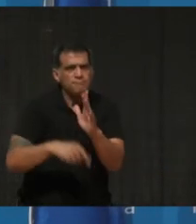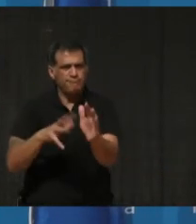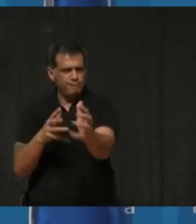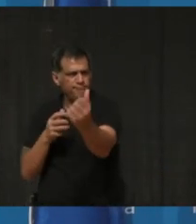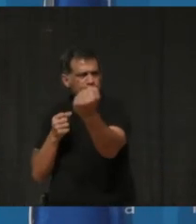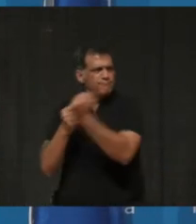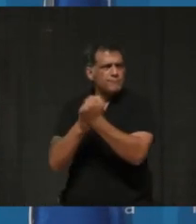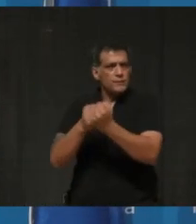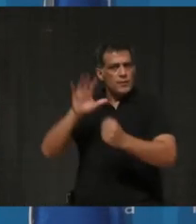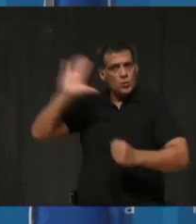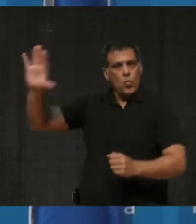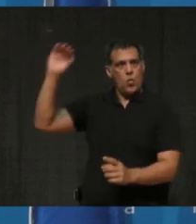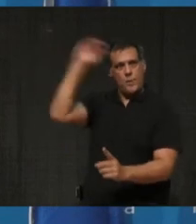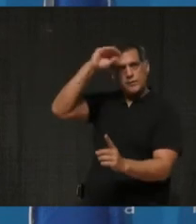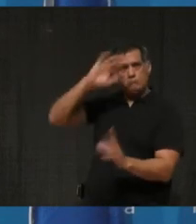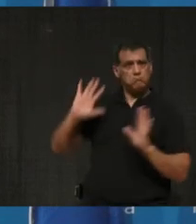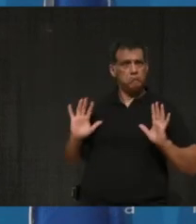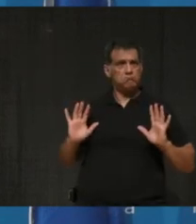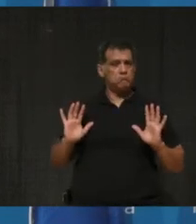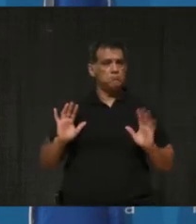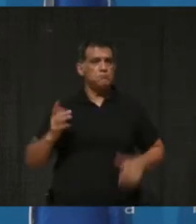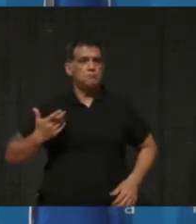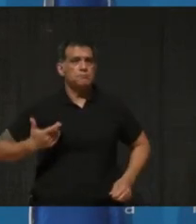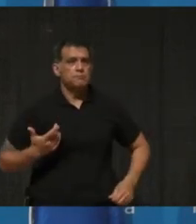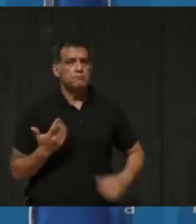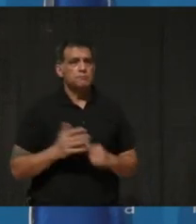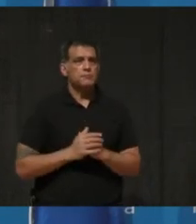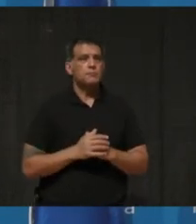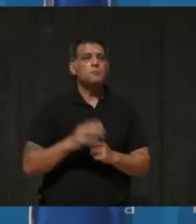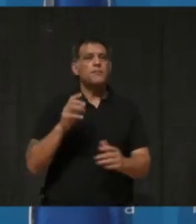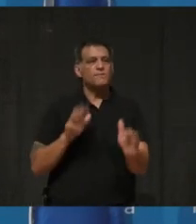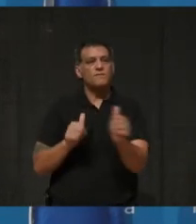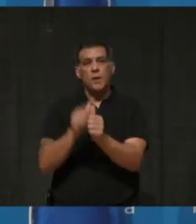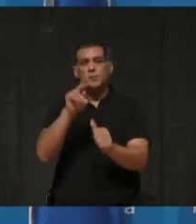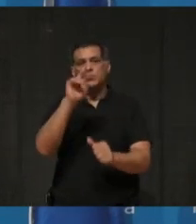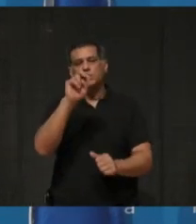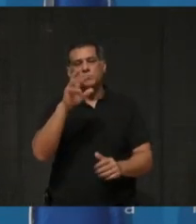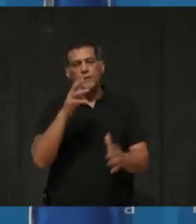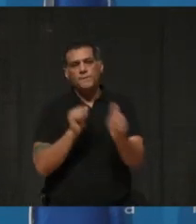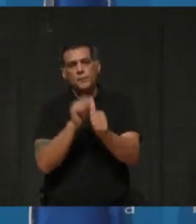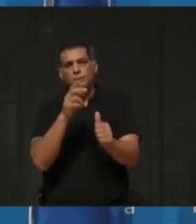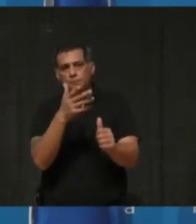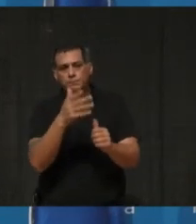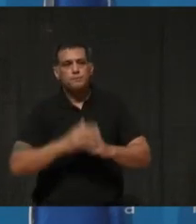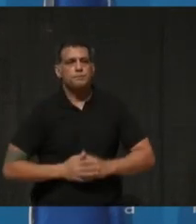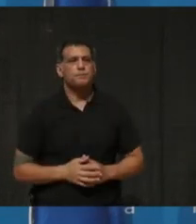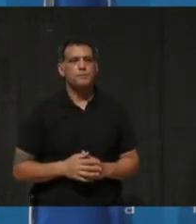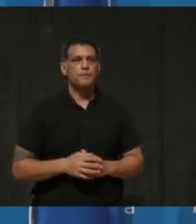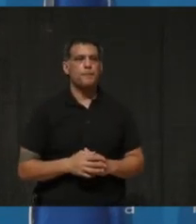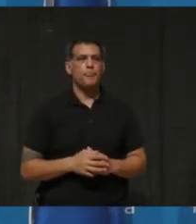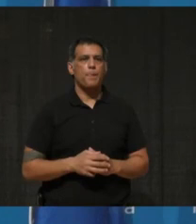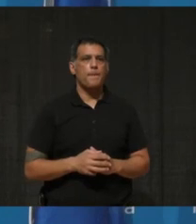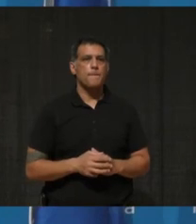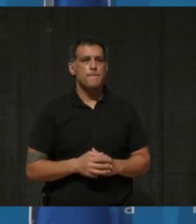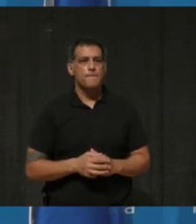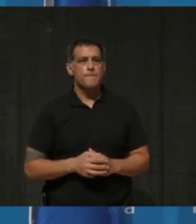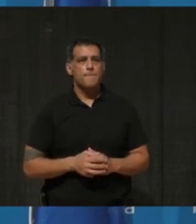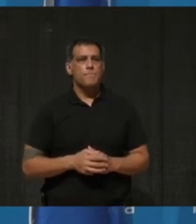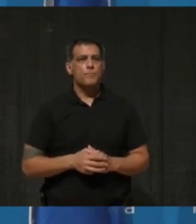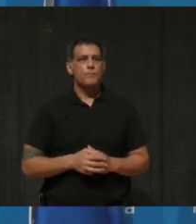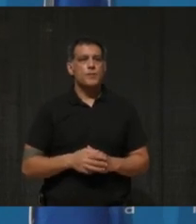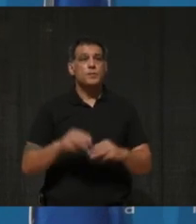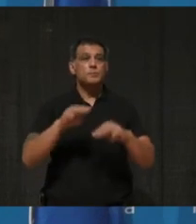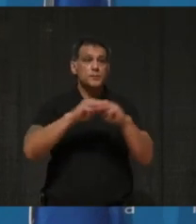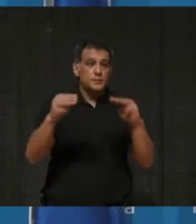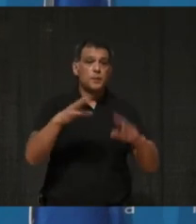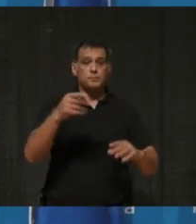And, excuse me, this would be the follow-up question. How much Mrs. Reagan Peel should have